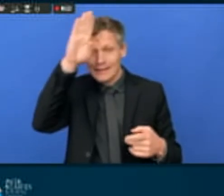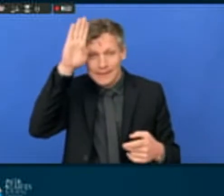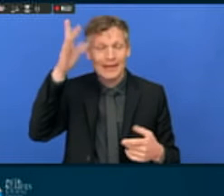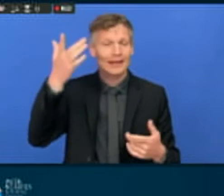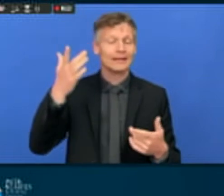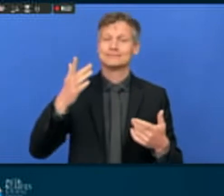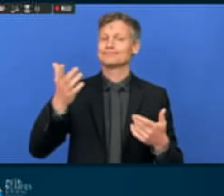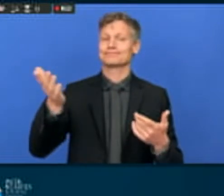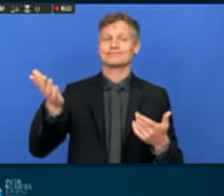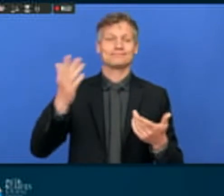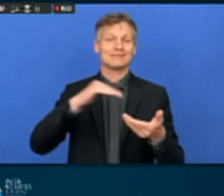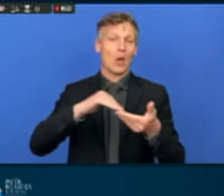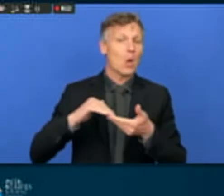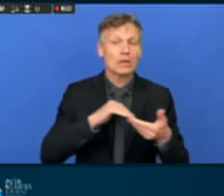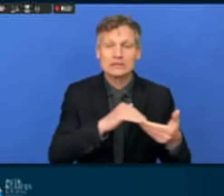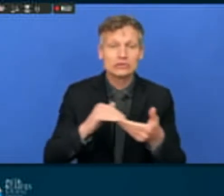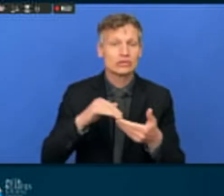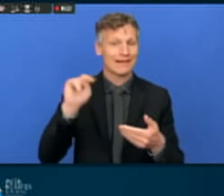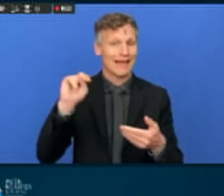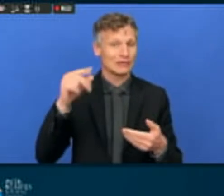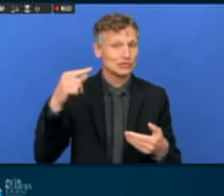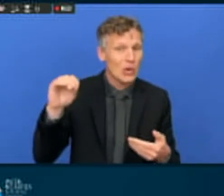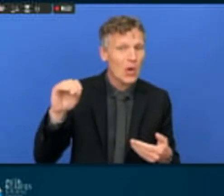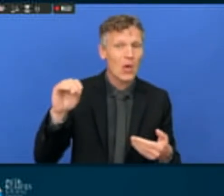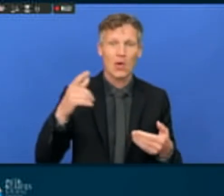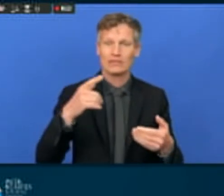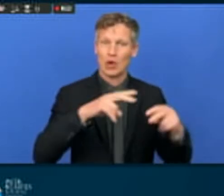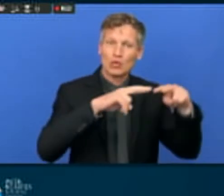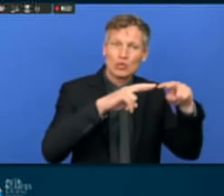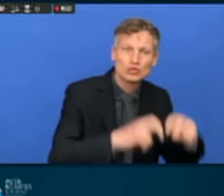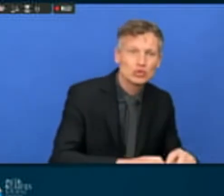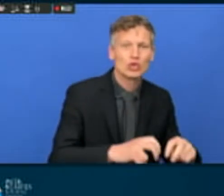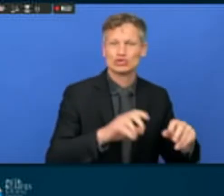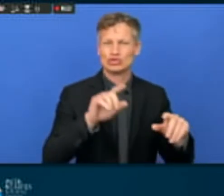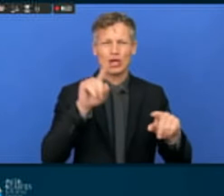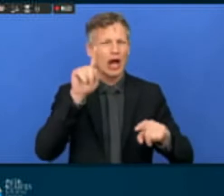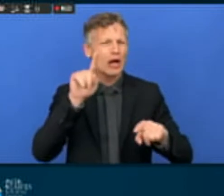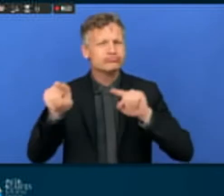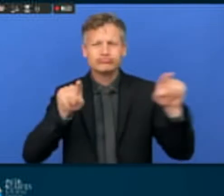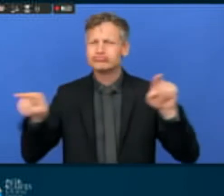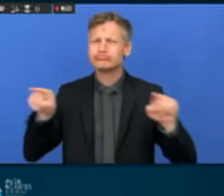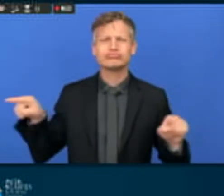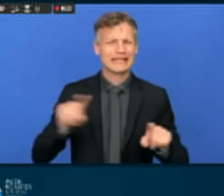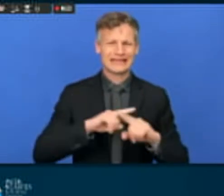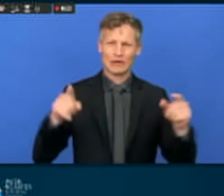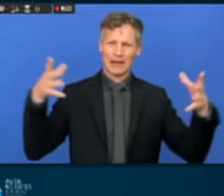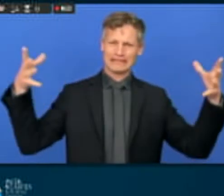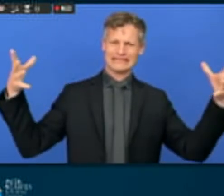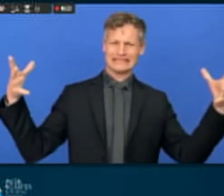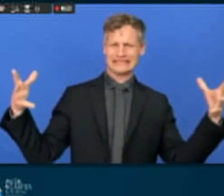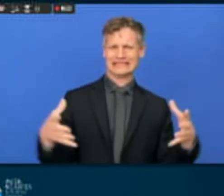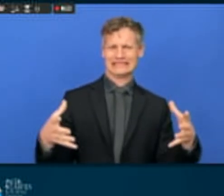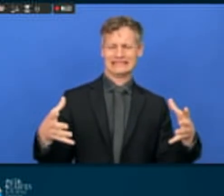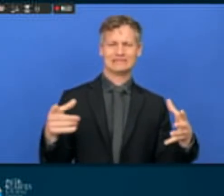researchers, and implementing this big agenda as a